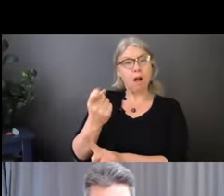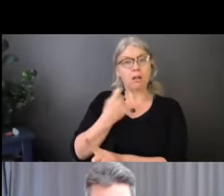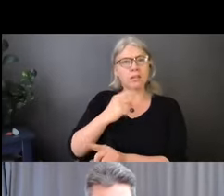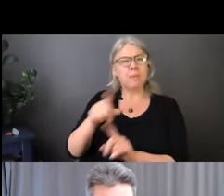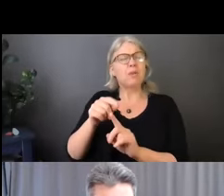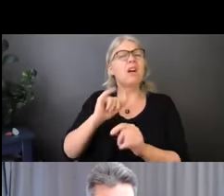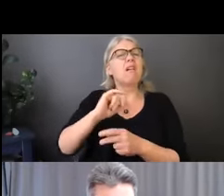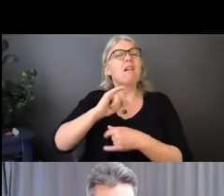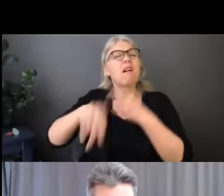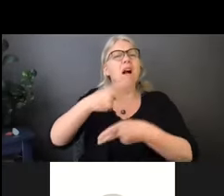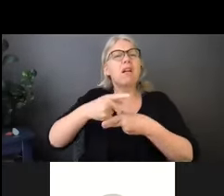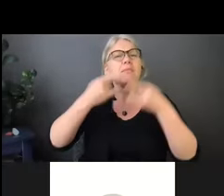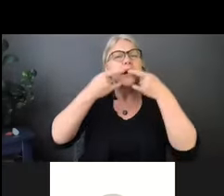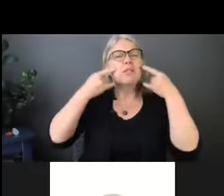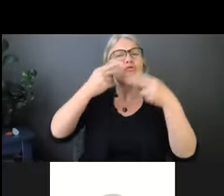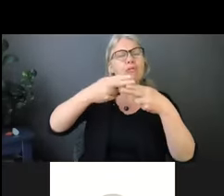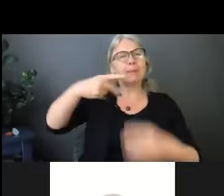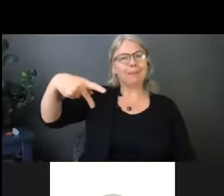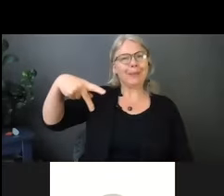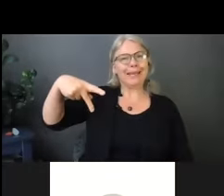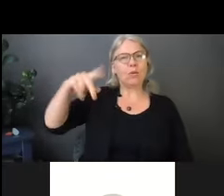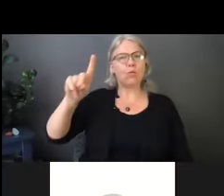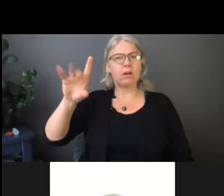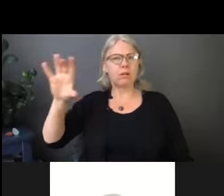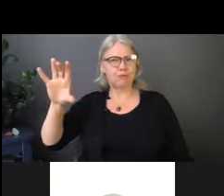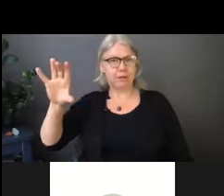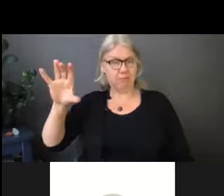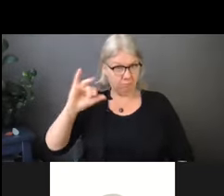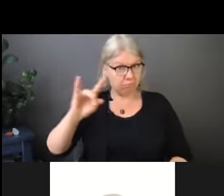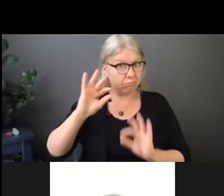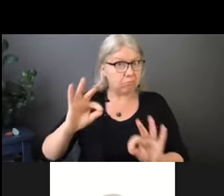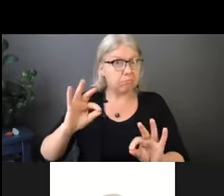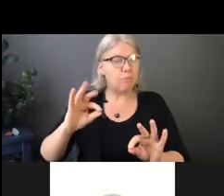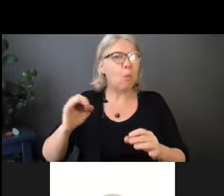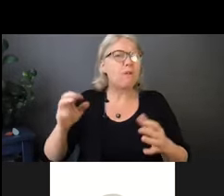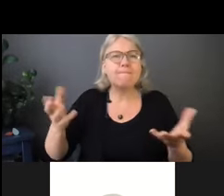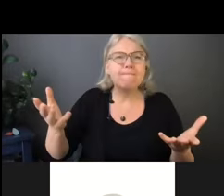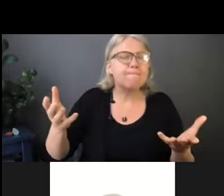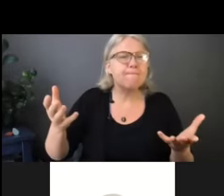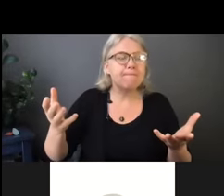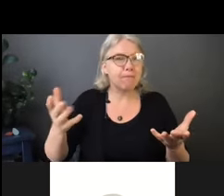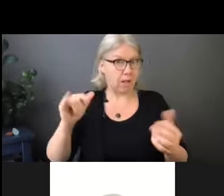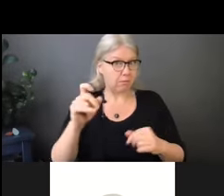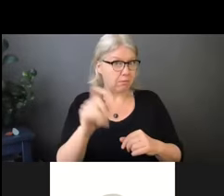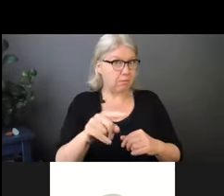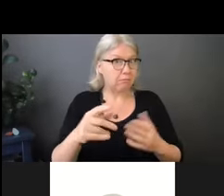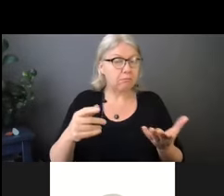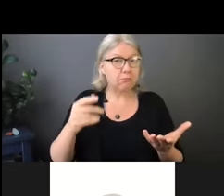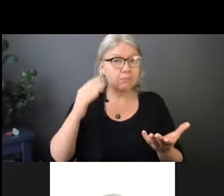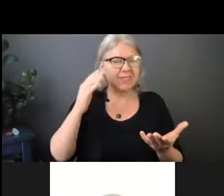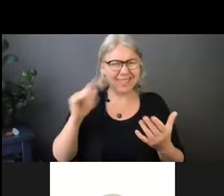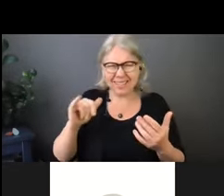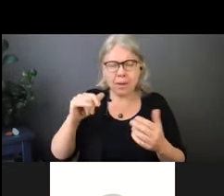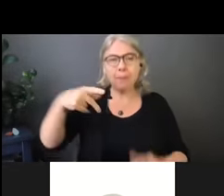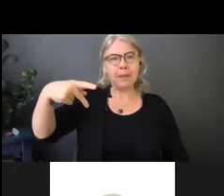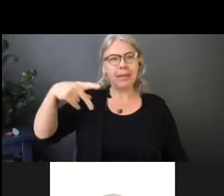masks about their efficacy. And I'm not sure whether that's a level one